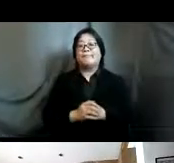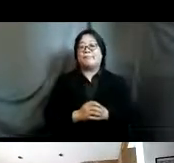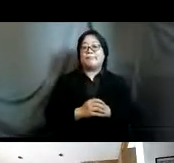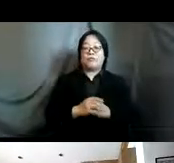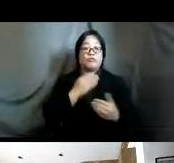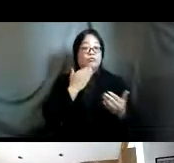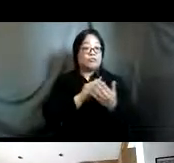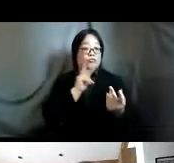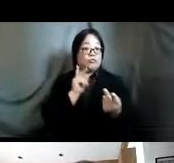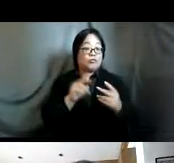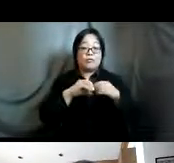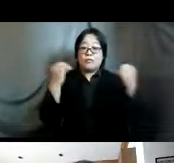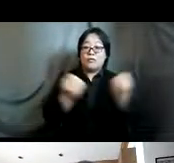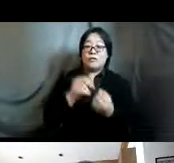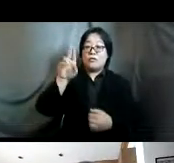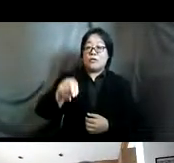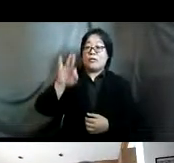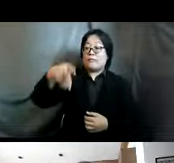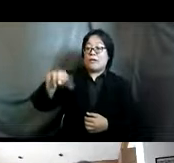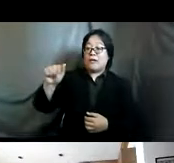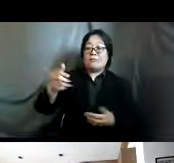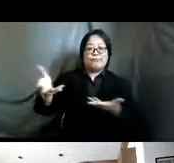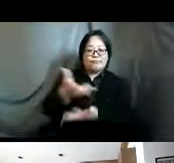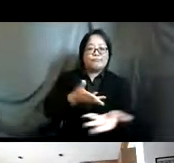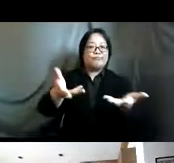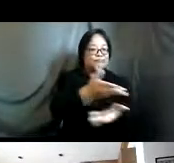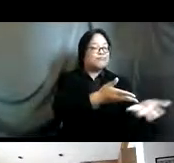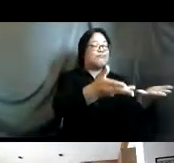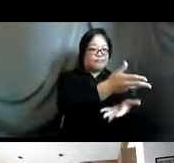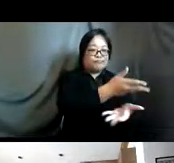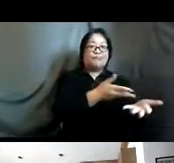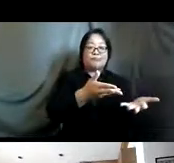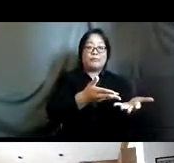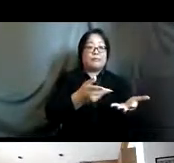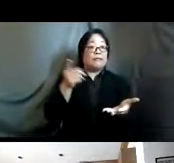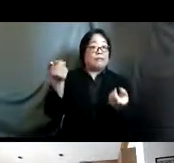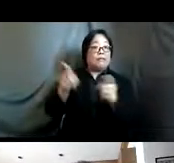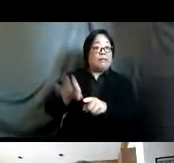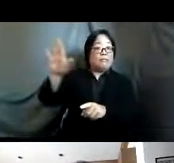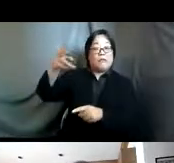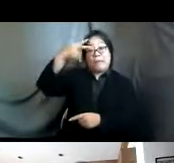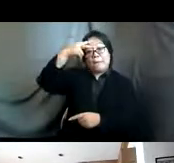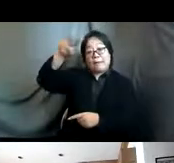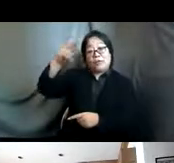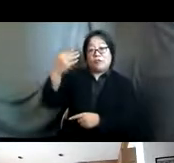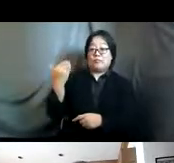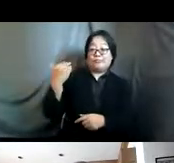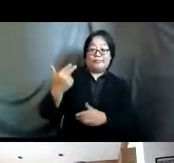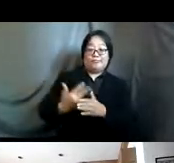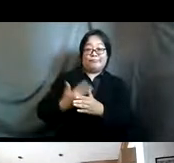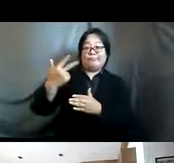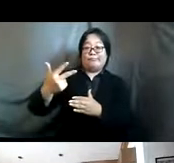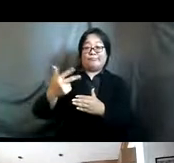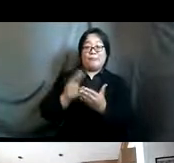and unfp engagement is key and has been during the mexico event that happened in march and is key to the